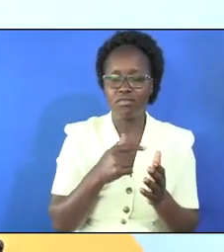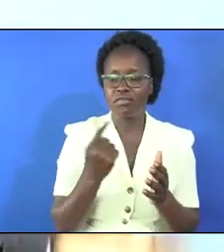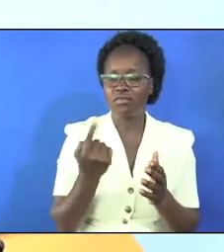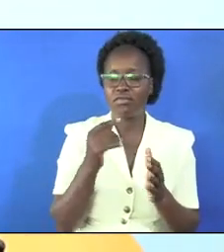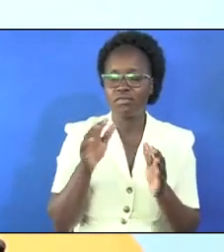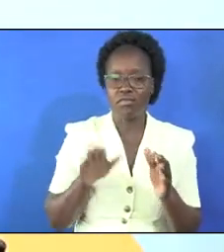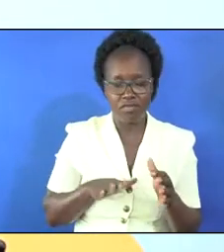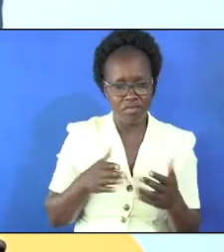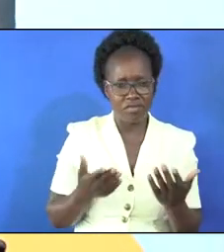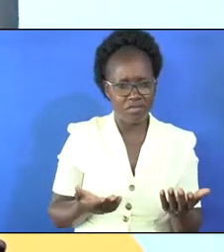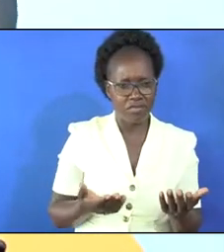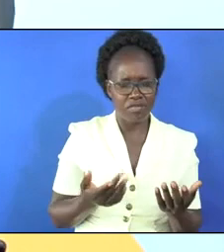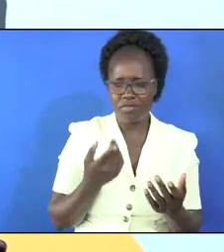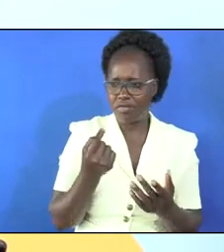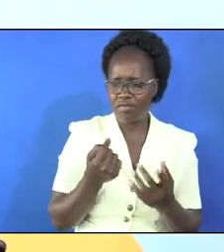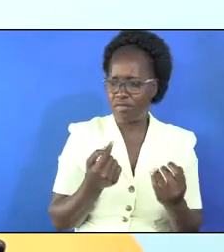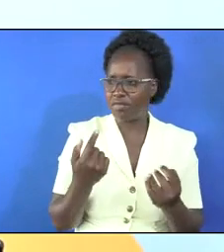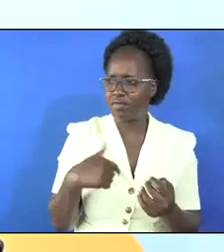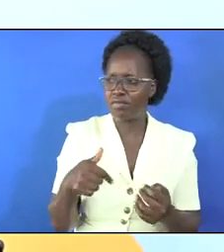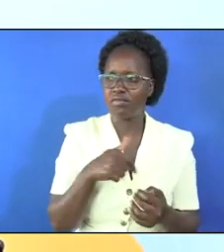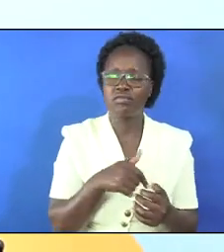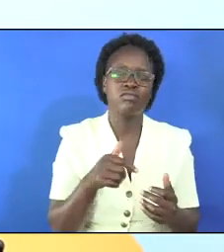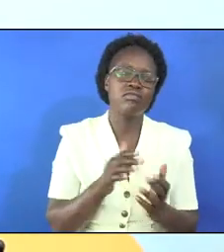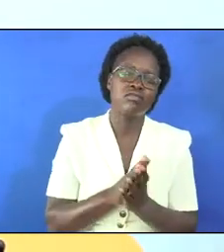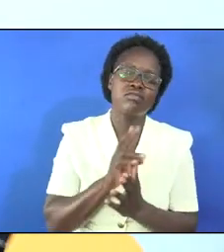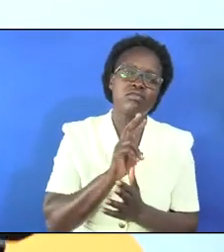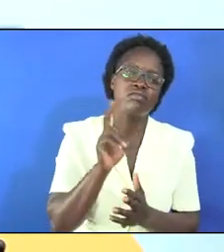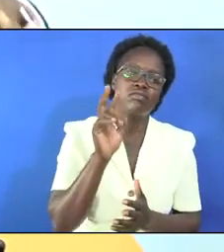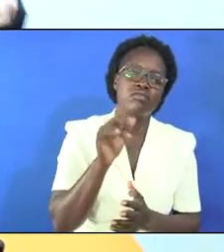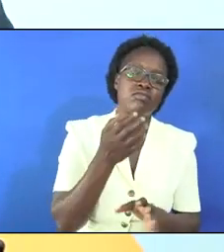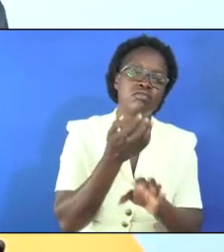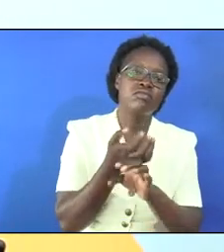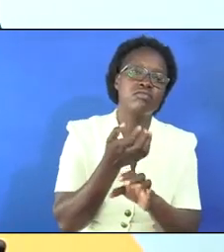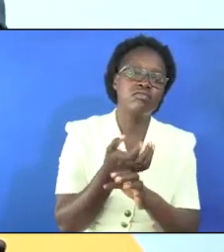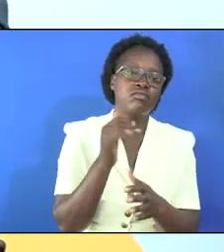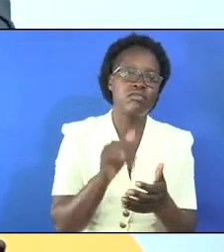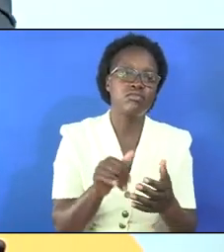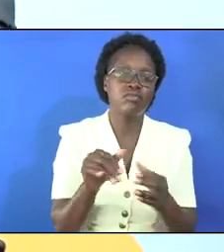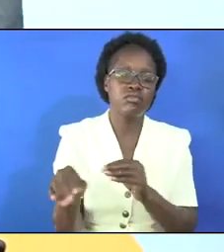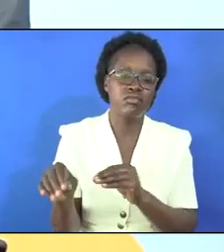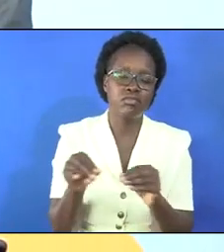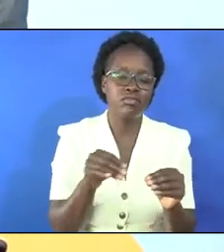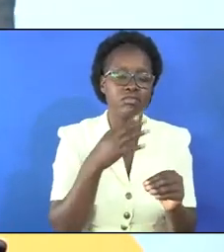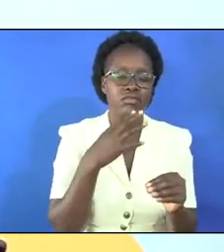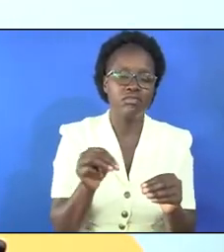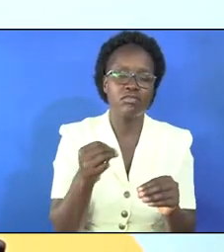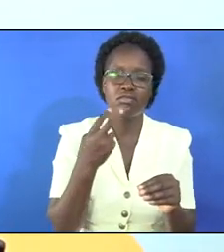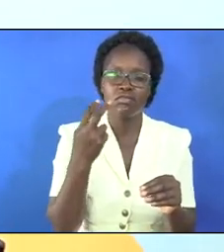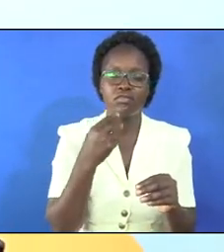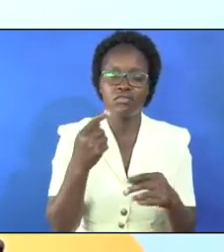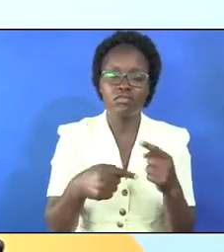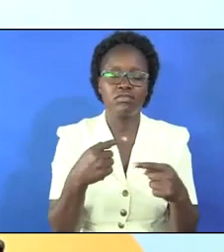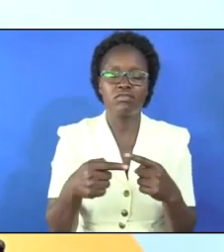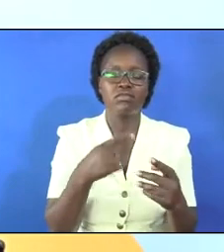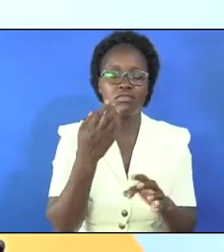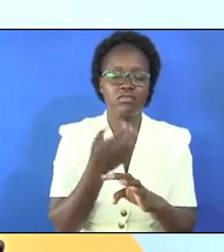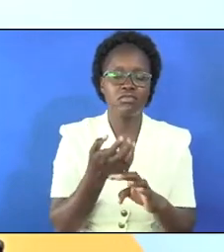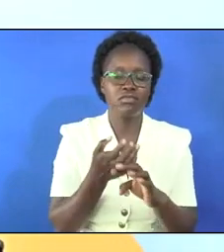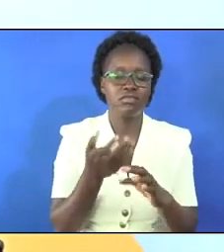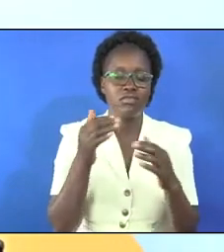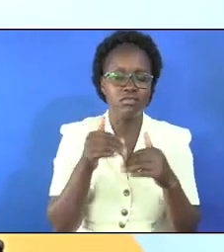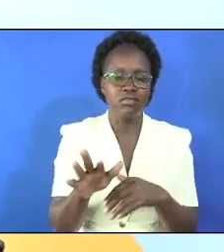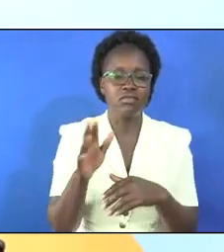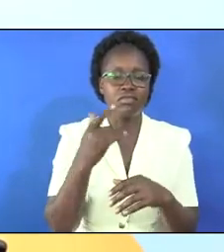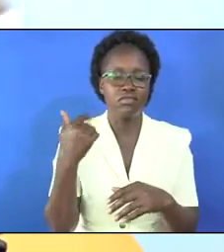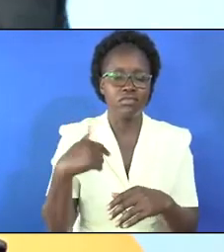women a few of us and we saw the stone that was laid on him who will roll the stone